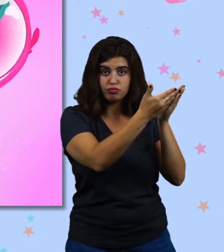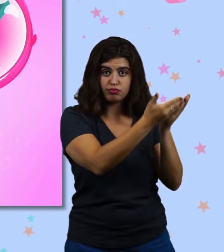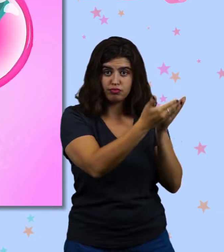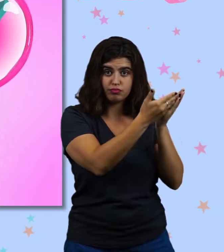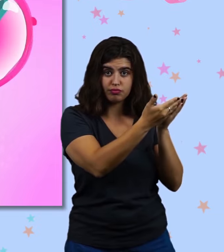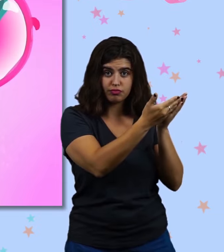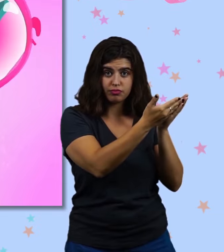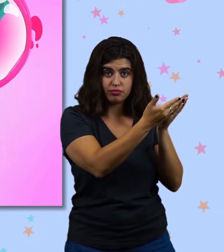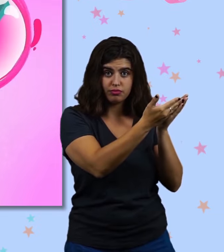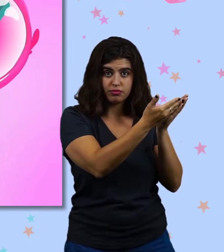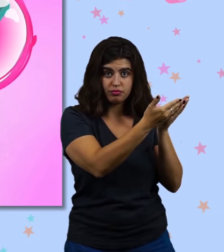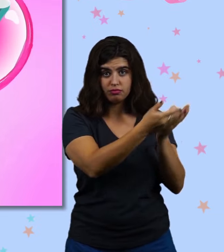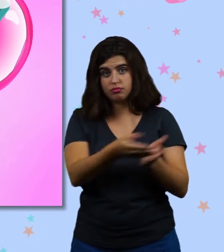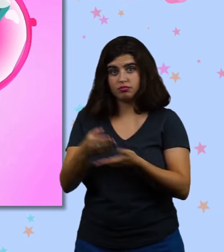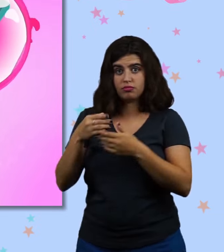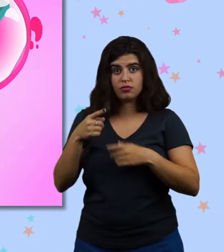A boat?